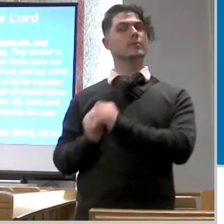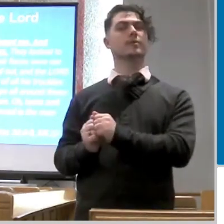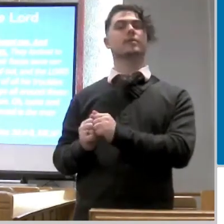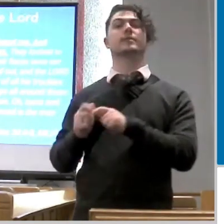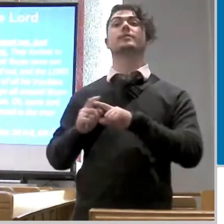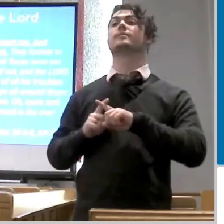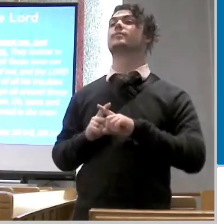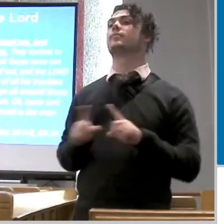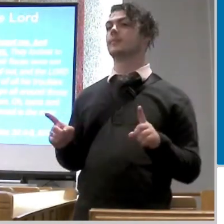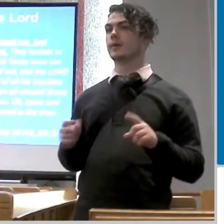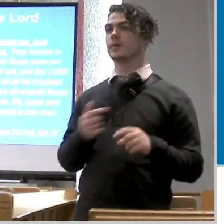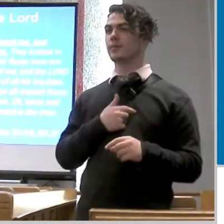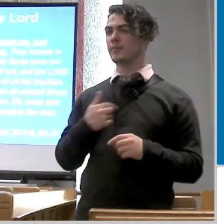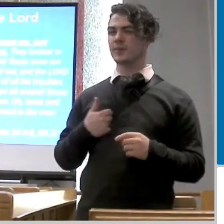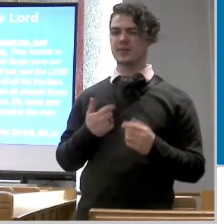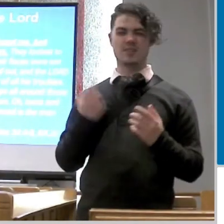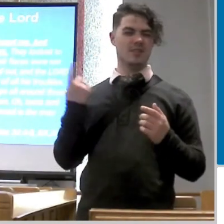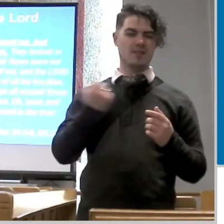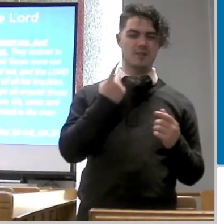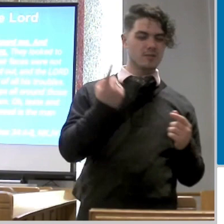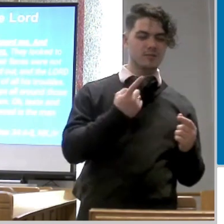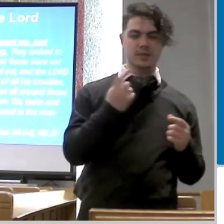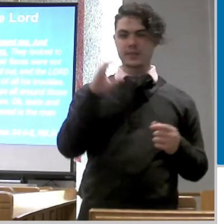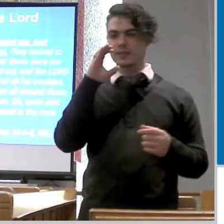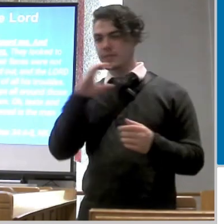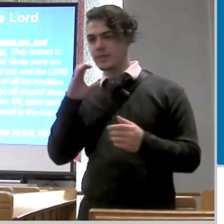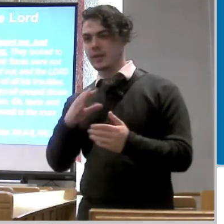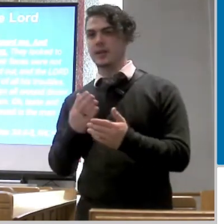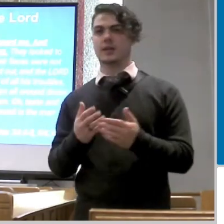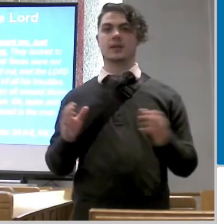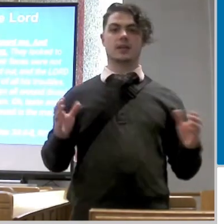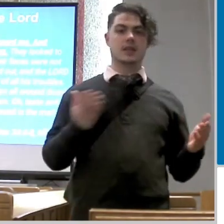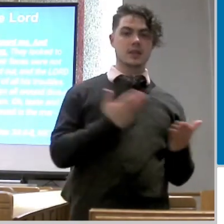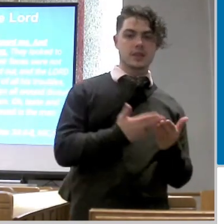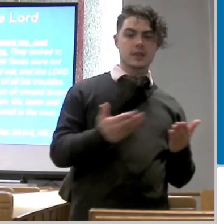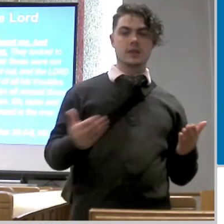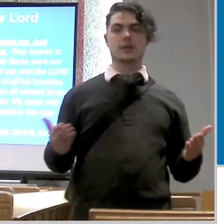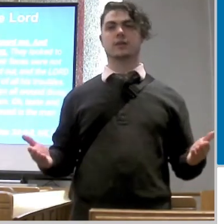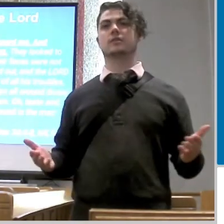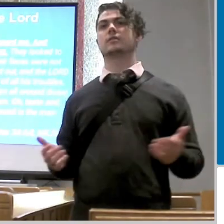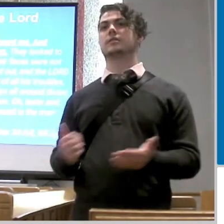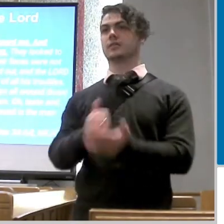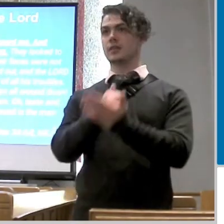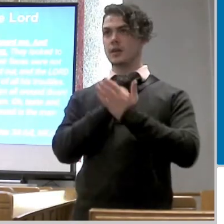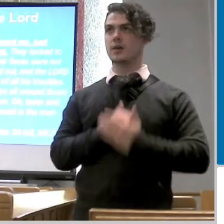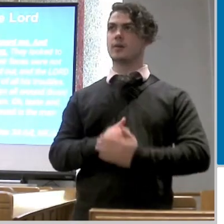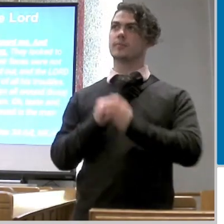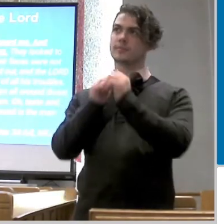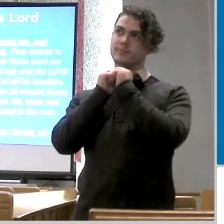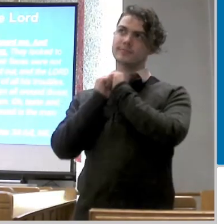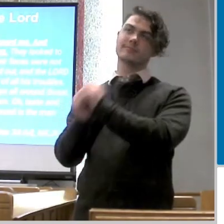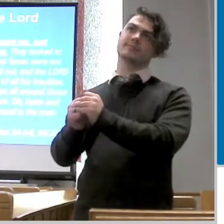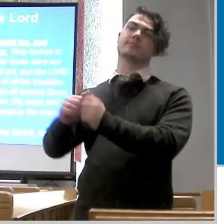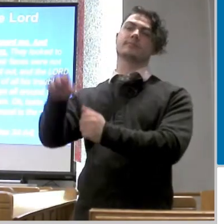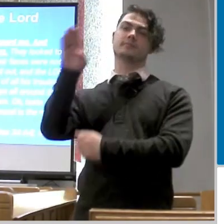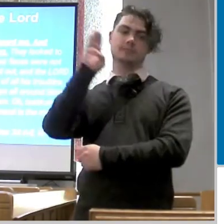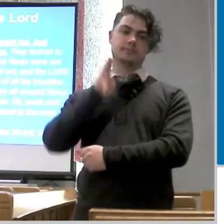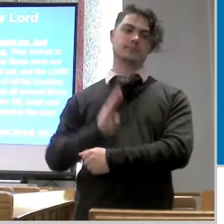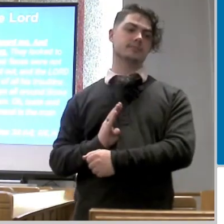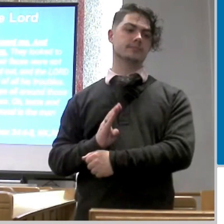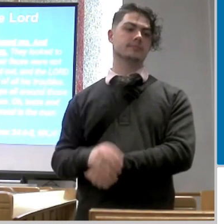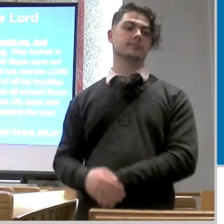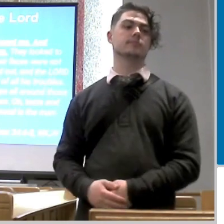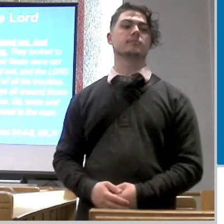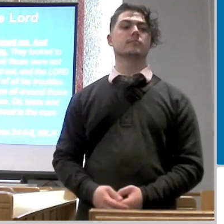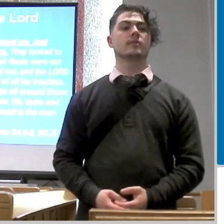want to be immersed in god i need to seek the lord and he will deliver me from all not some